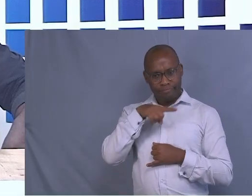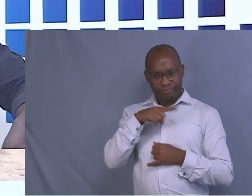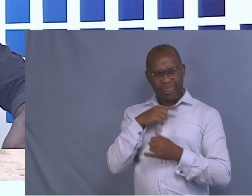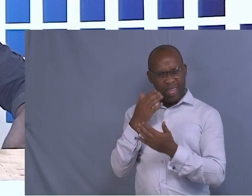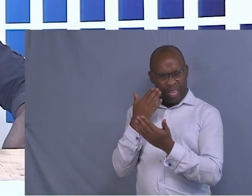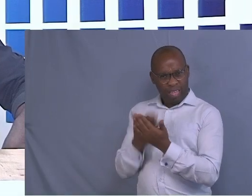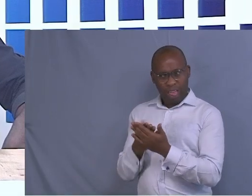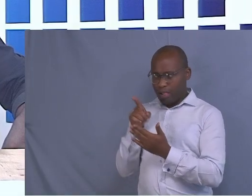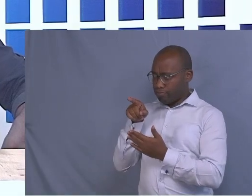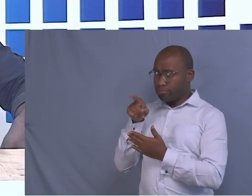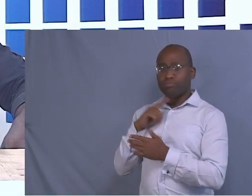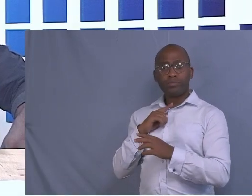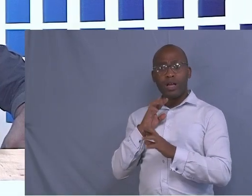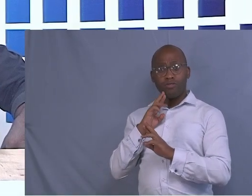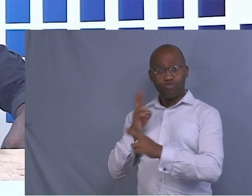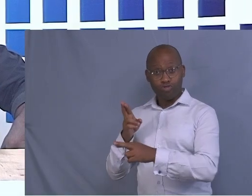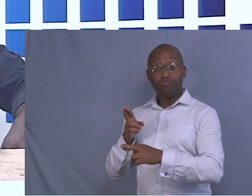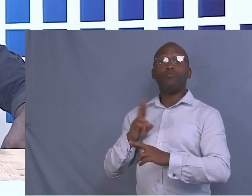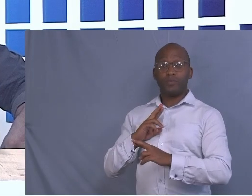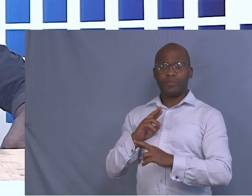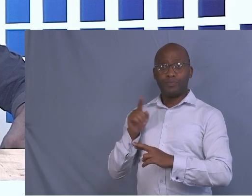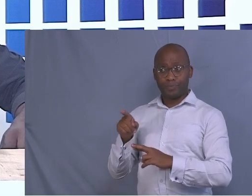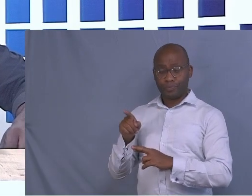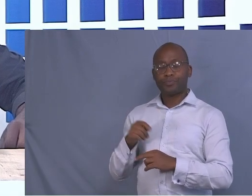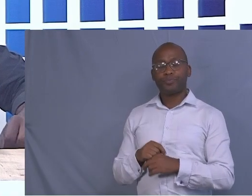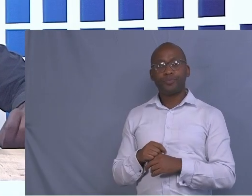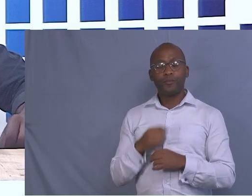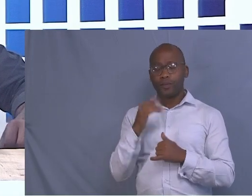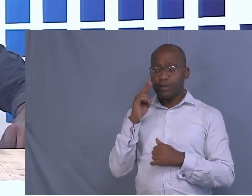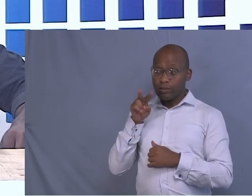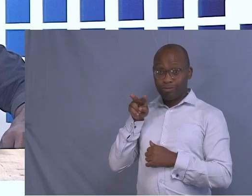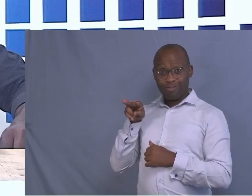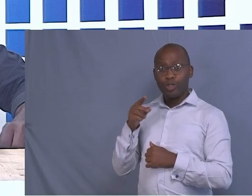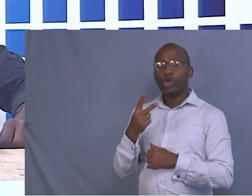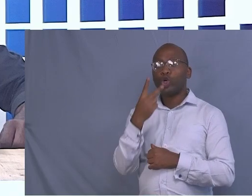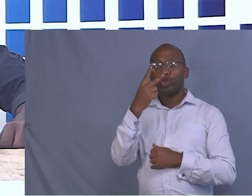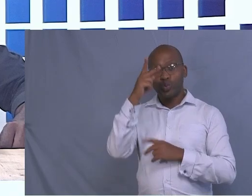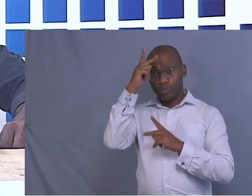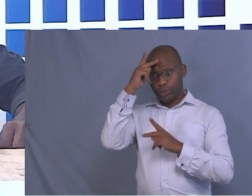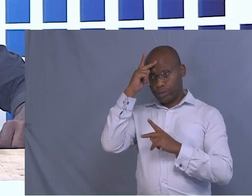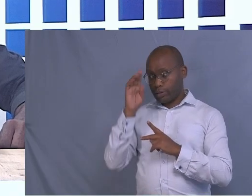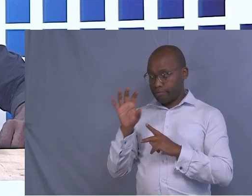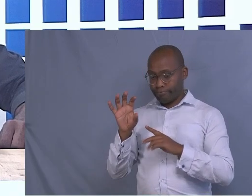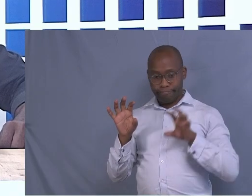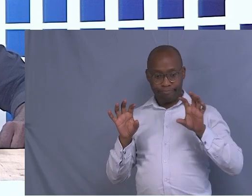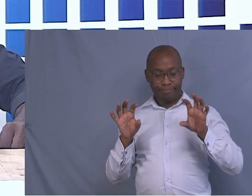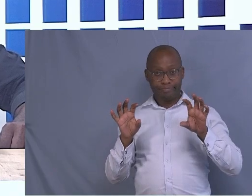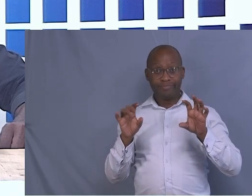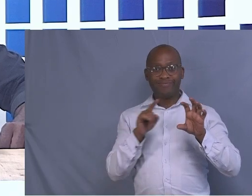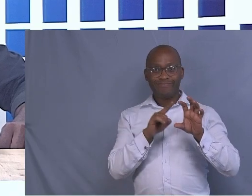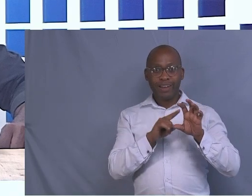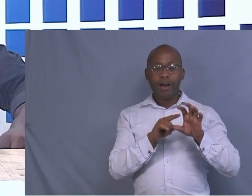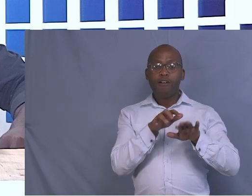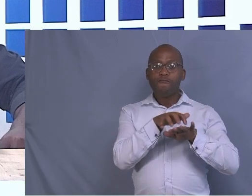question paper there. There is a picture there. There are two pictures, which is form A and form B.